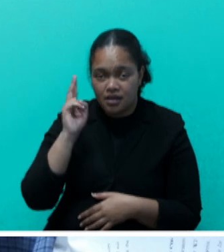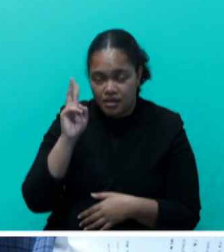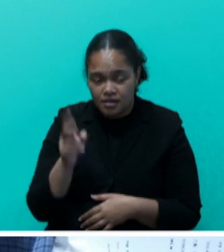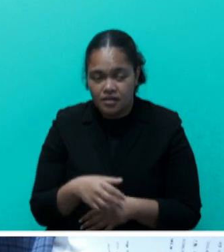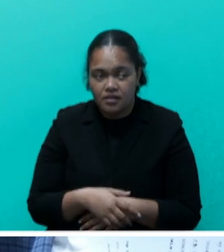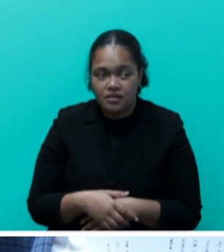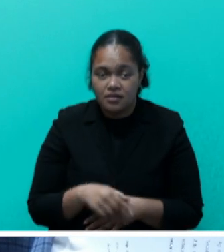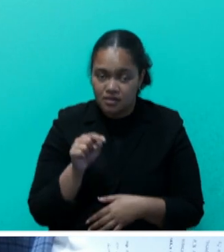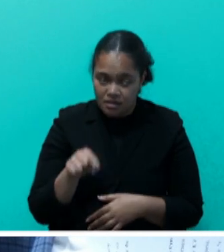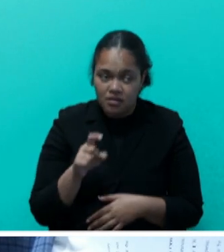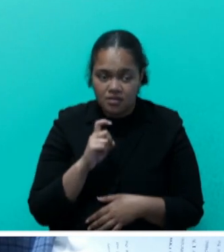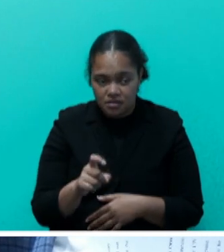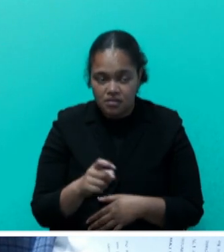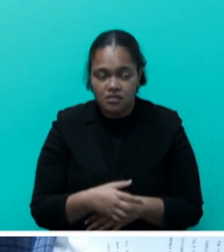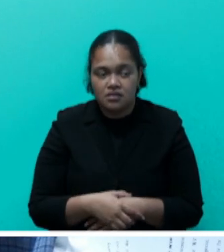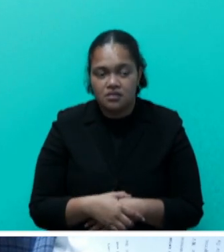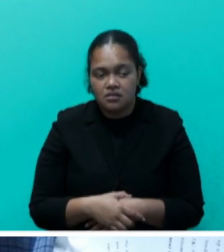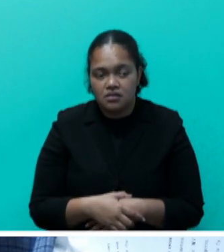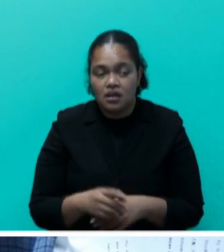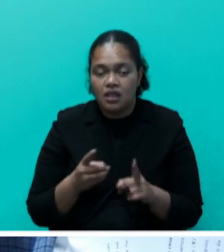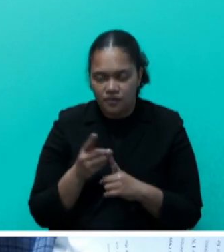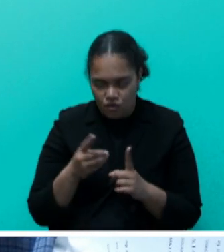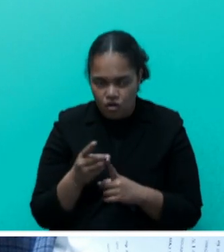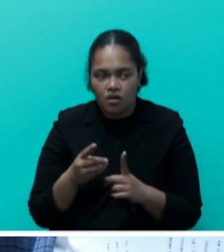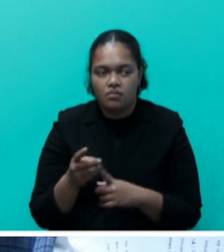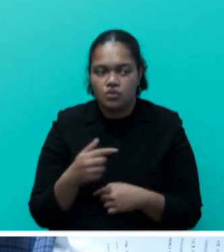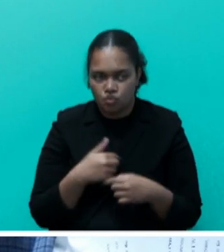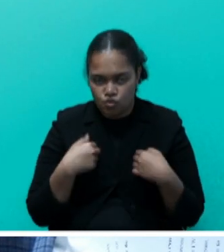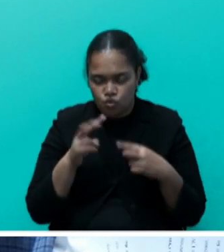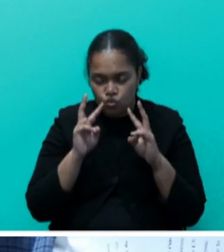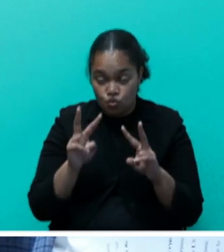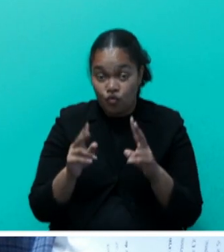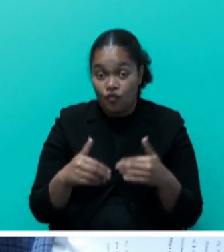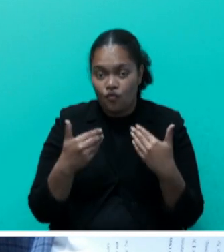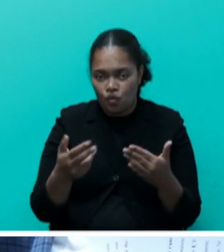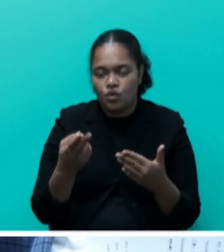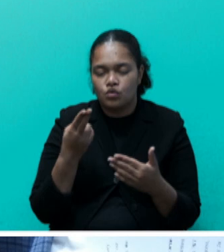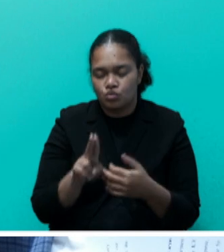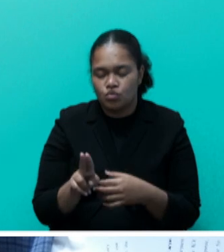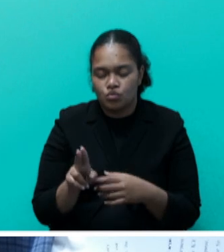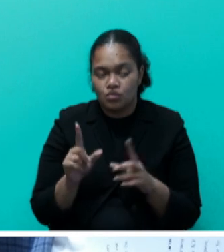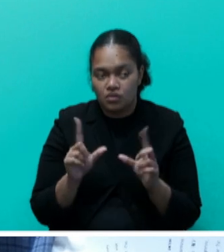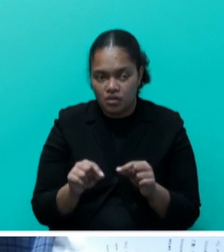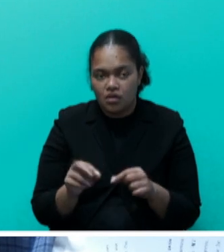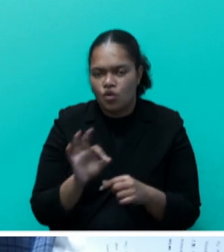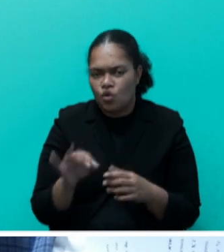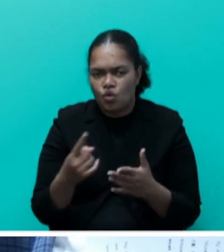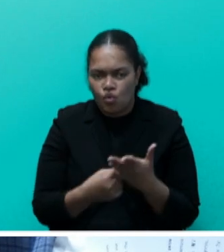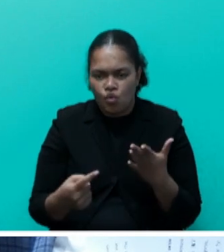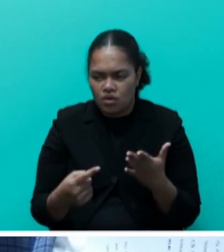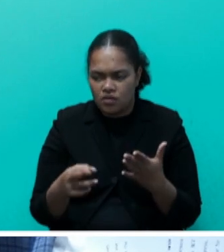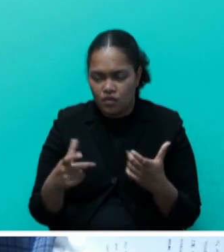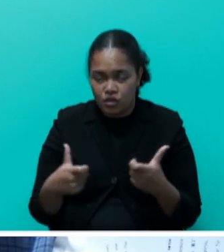that is the developments which we look forward to to cater, not only for the current